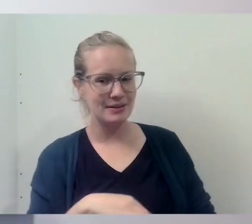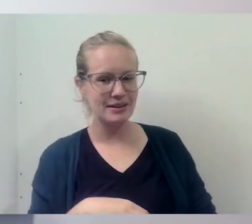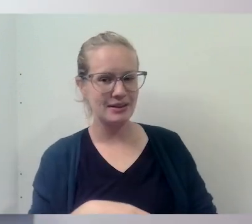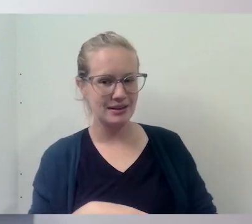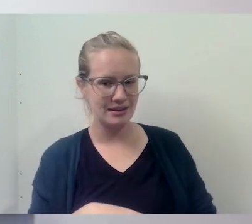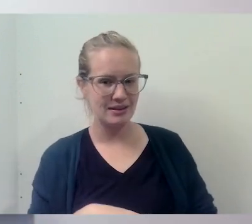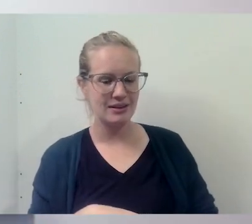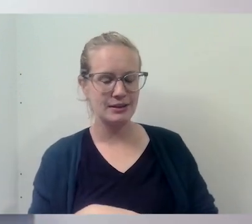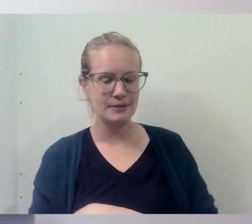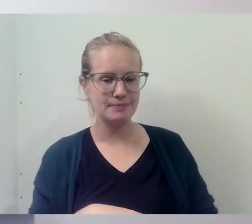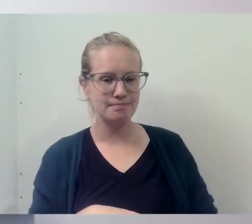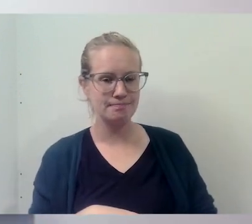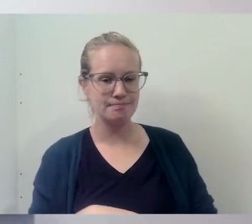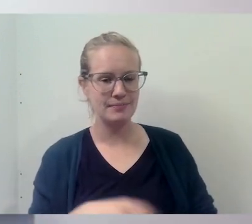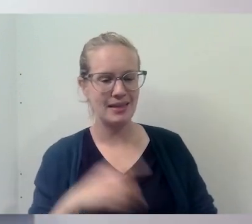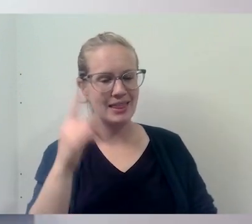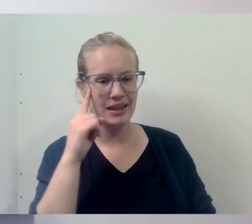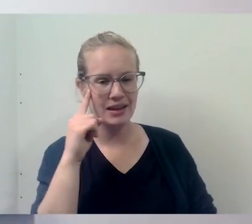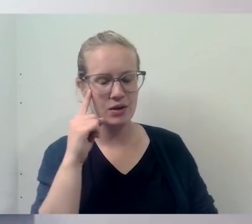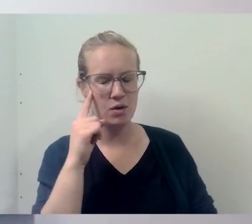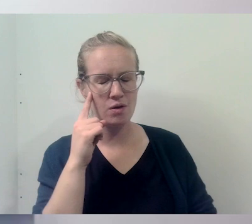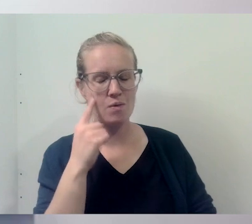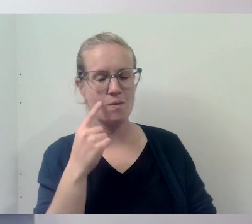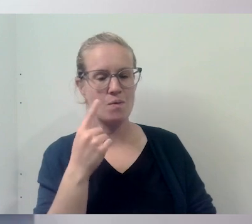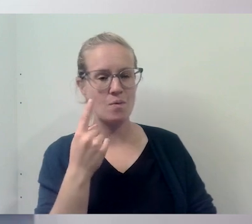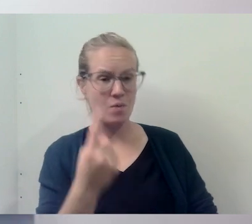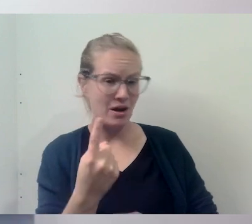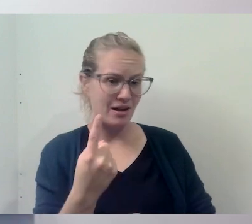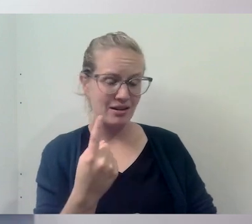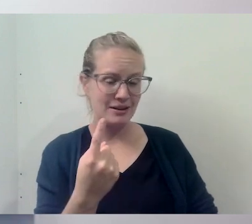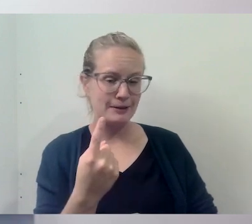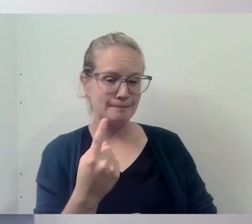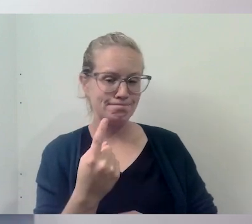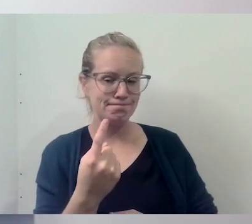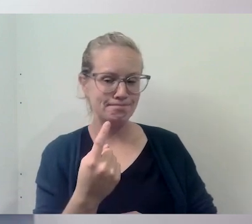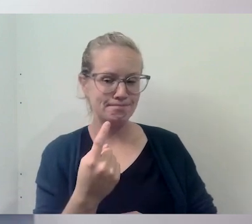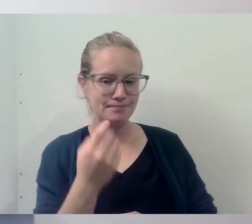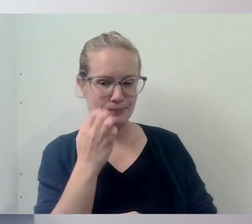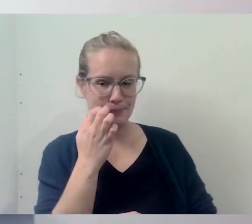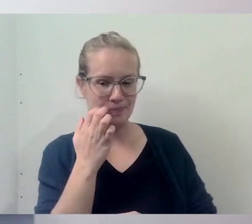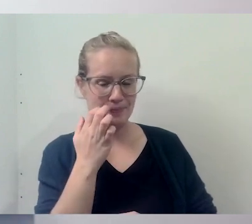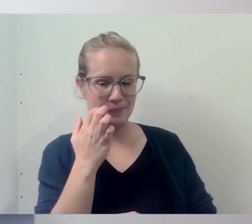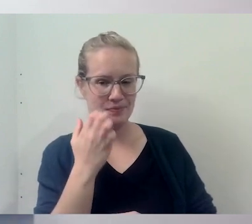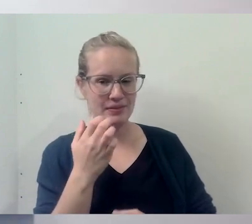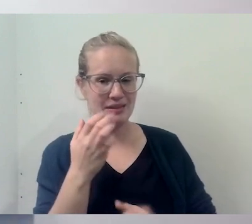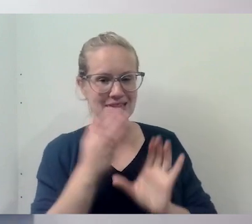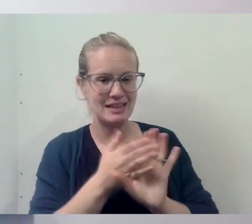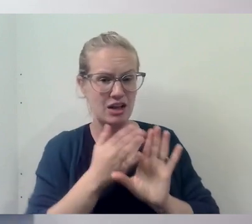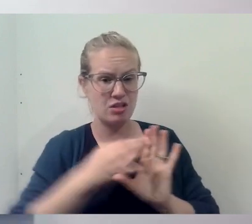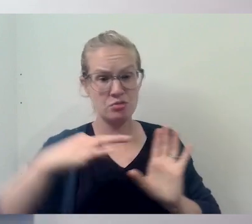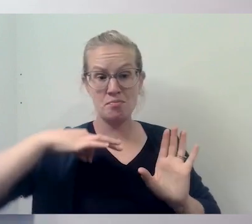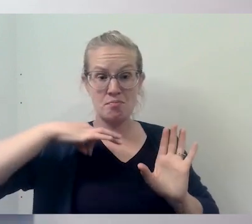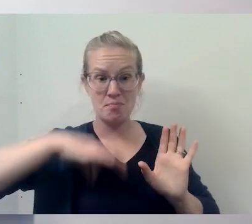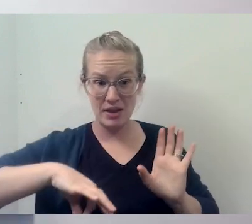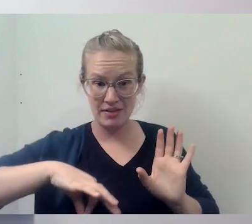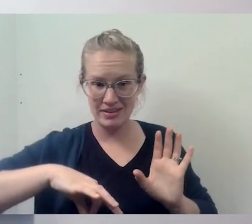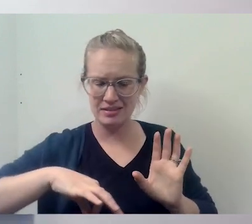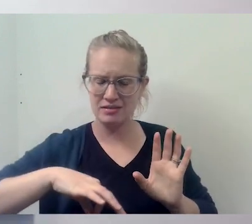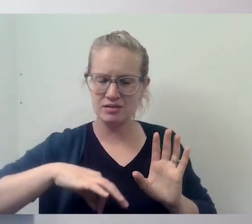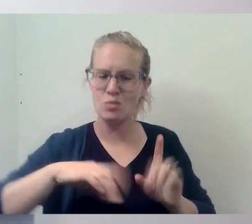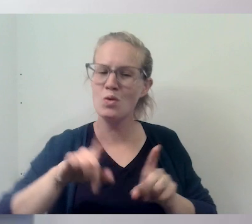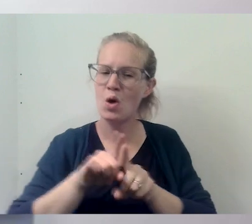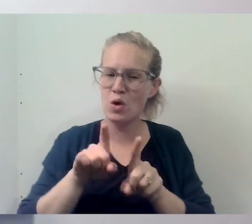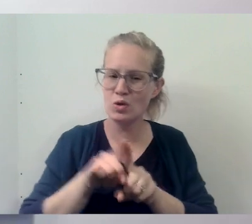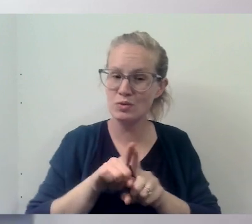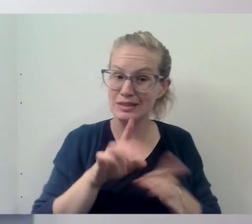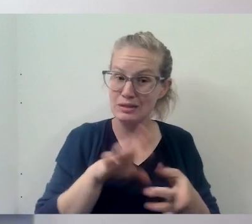Um, I think one of, one of the, um, psychological benefits, which I also see